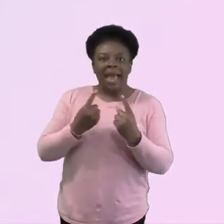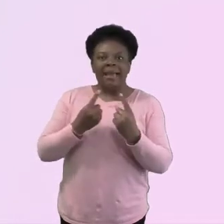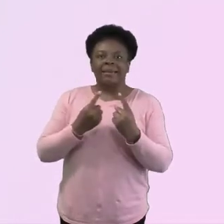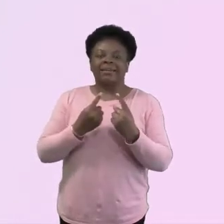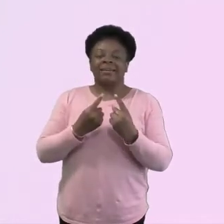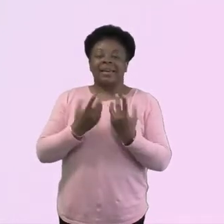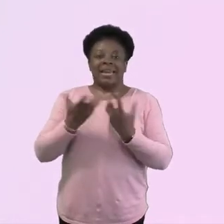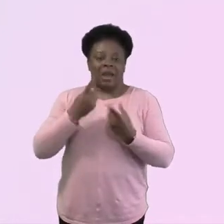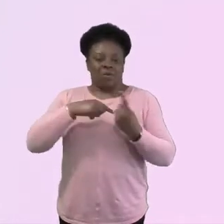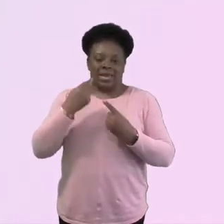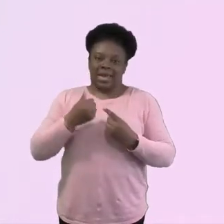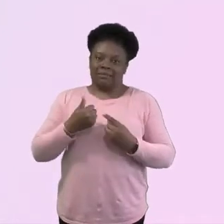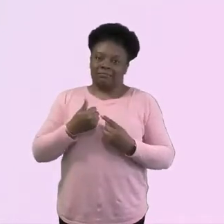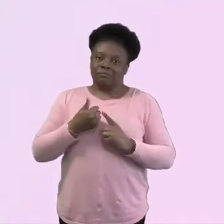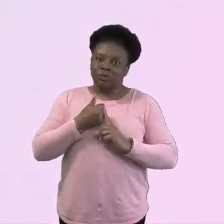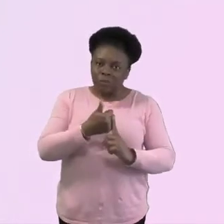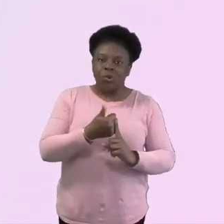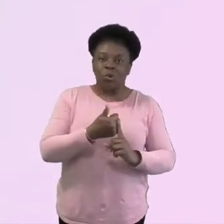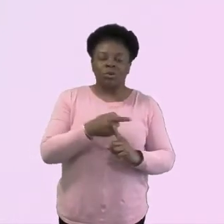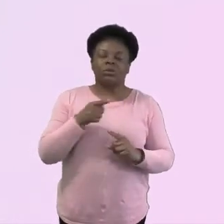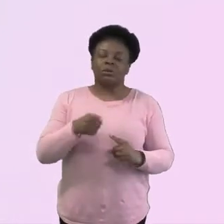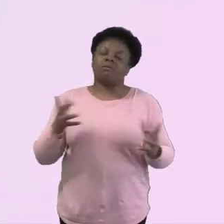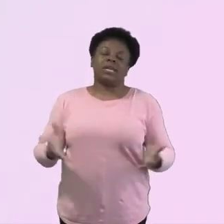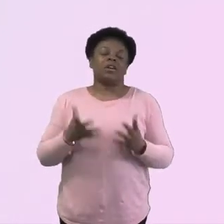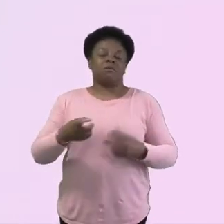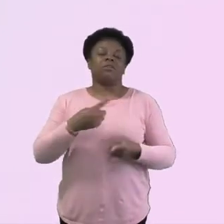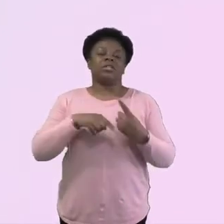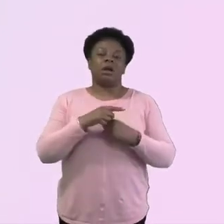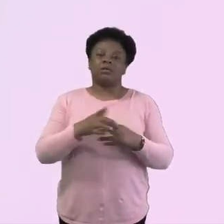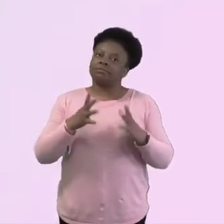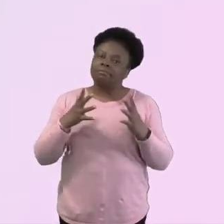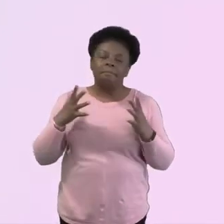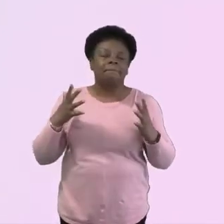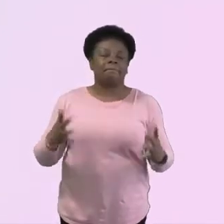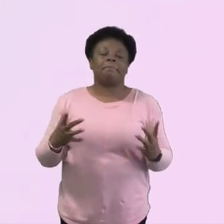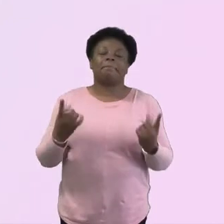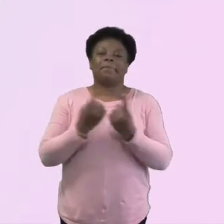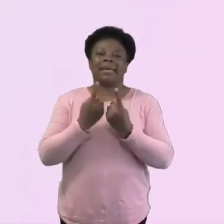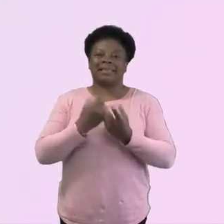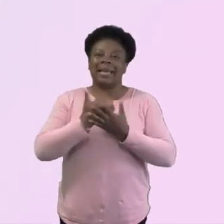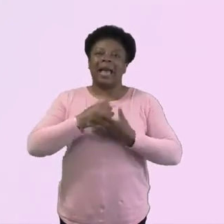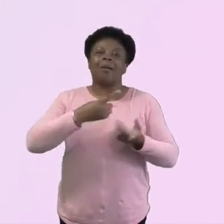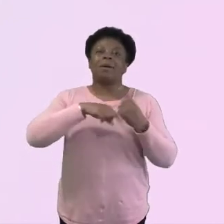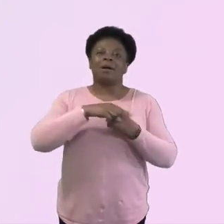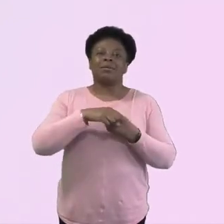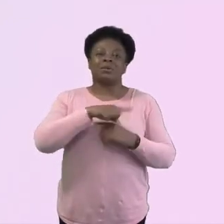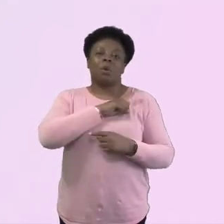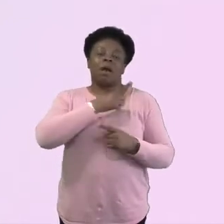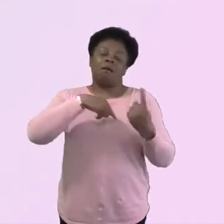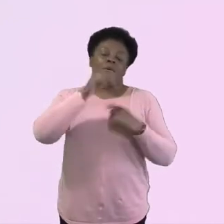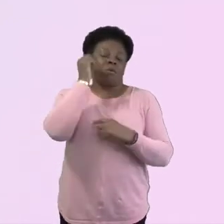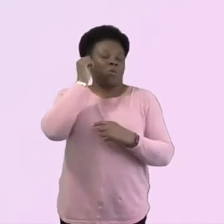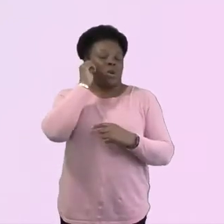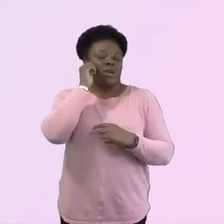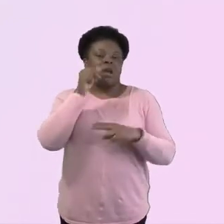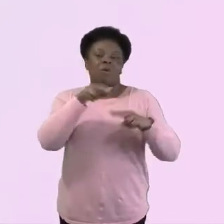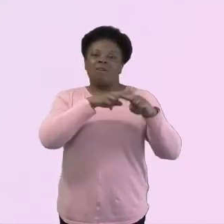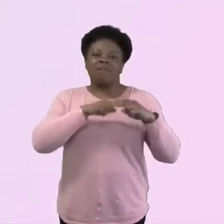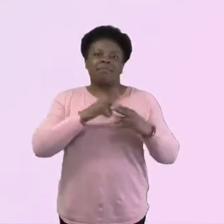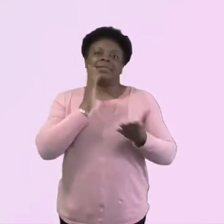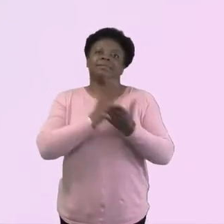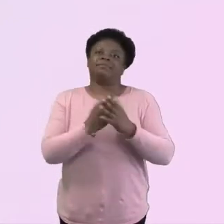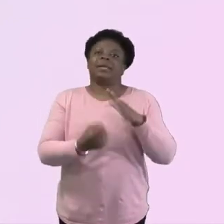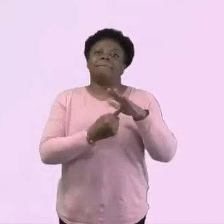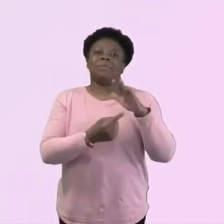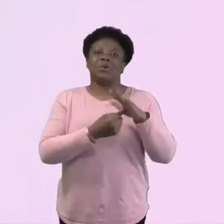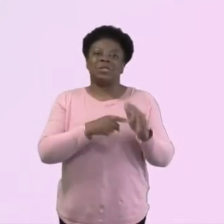And that's a big encouragement. We all know how important families are in churches that everything stems from